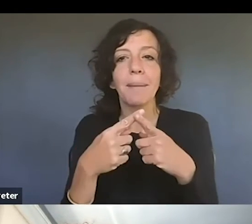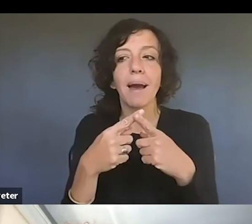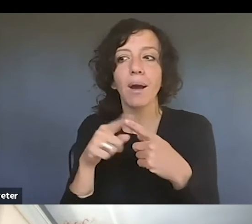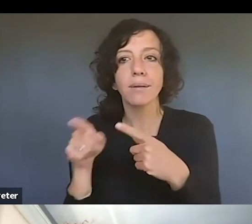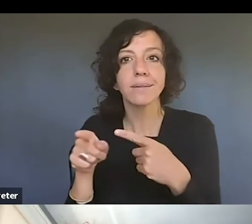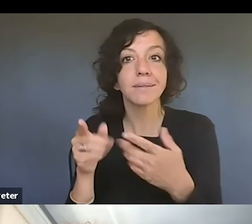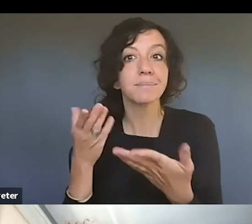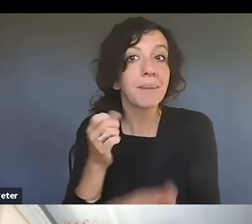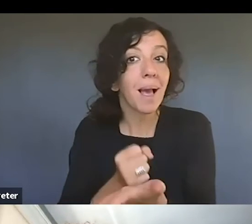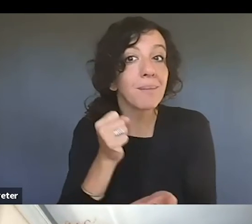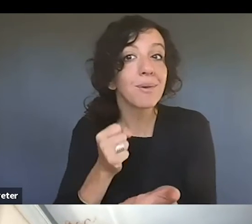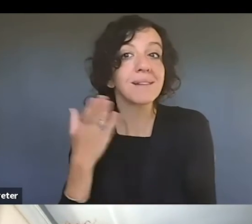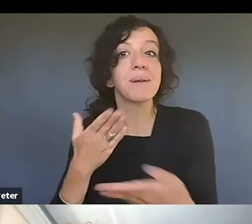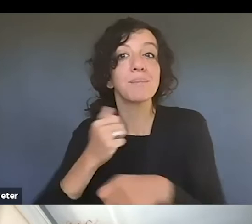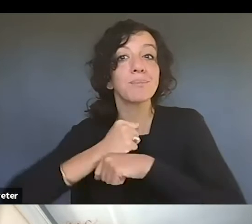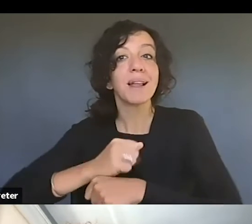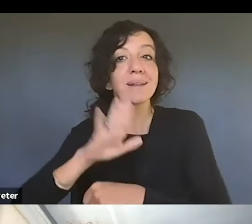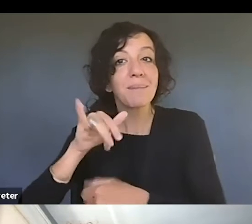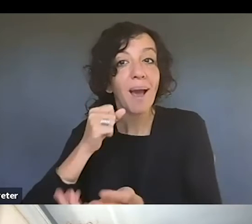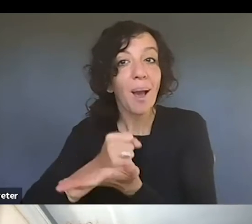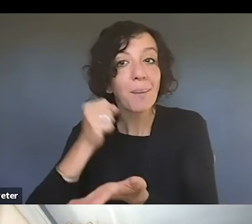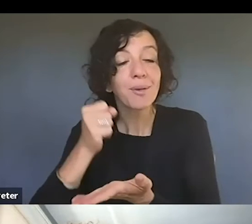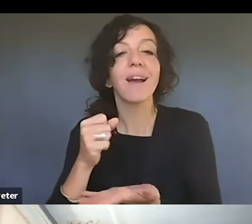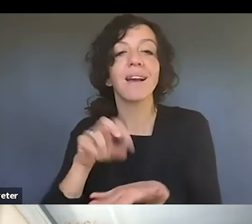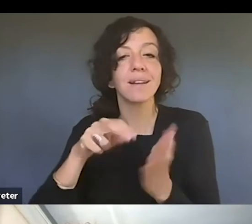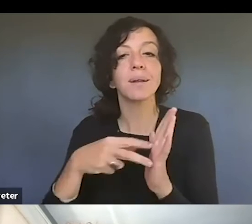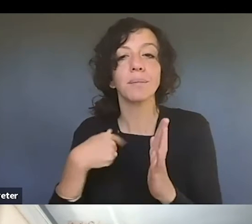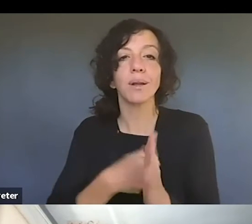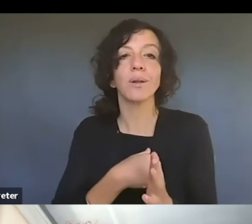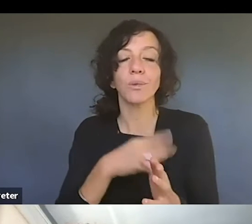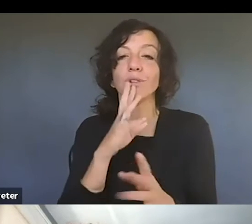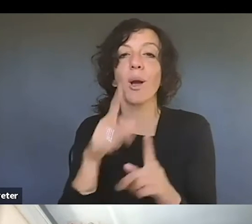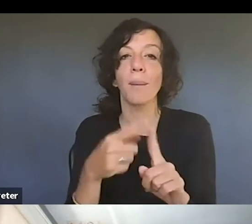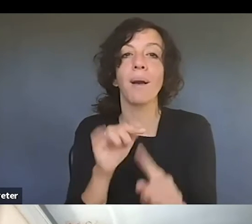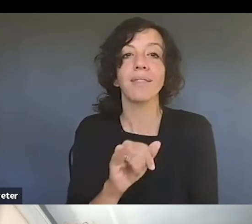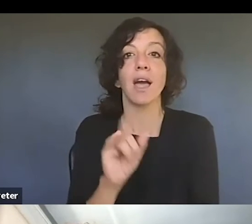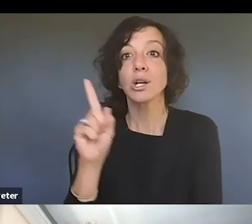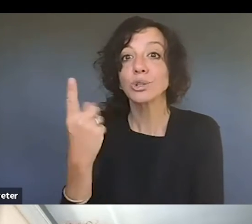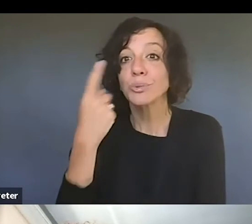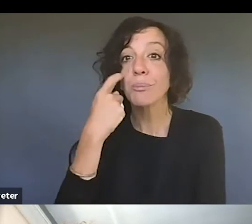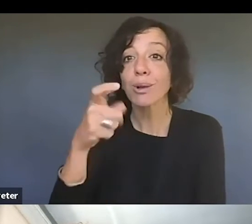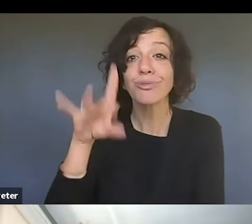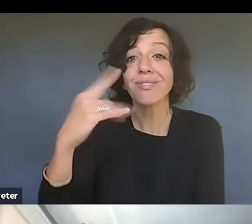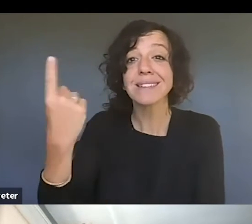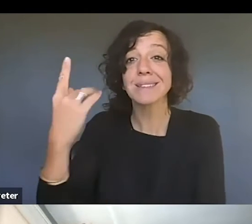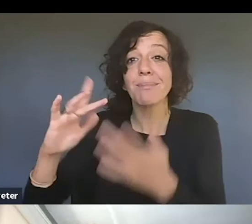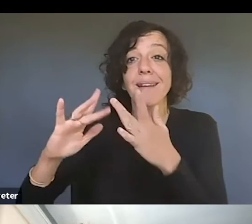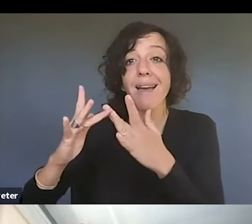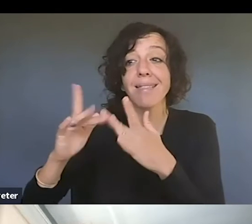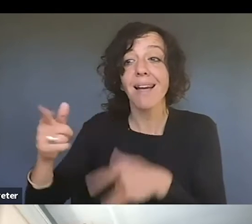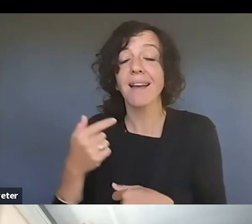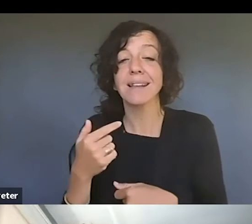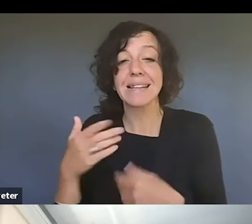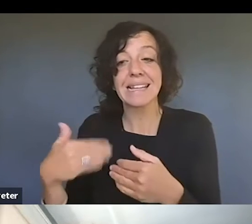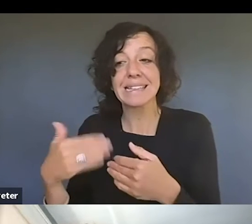by copyright. So that's another myth that we touch on, you know, we say, just because you found something, just because you were able to have access to it